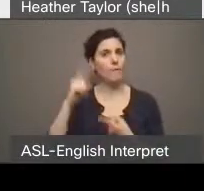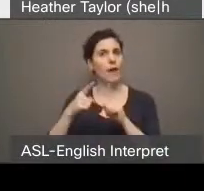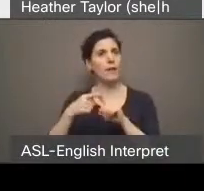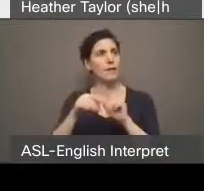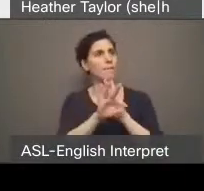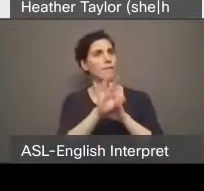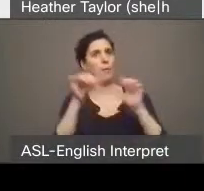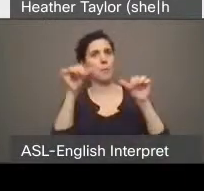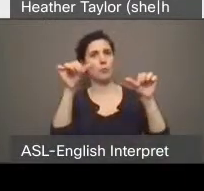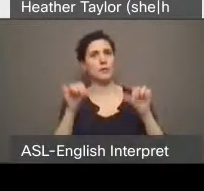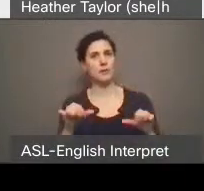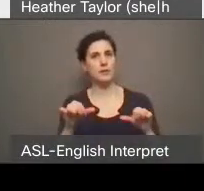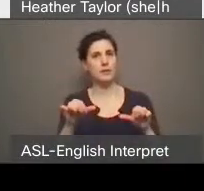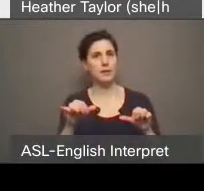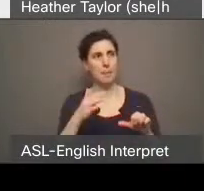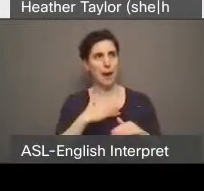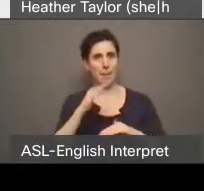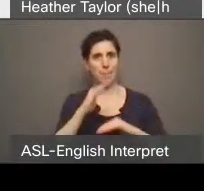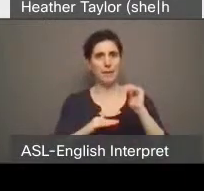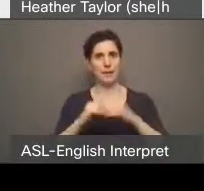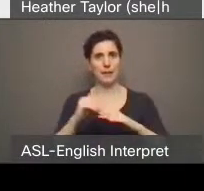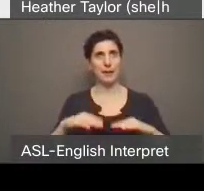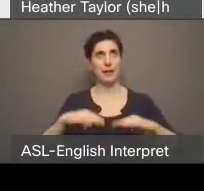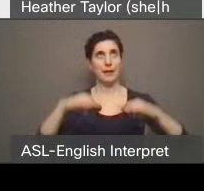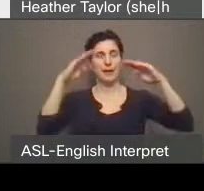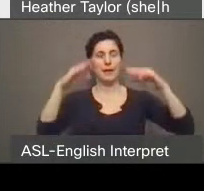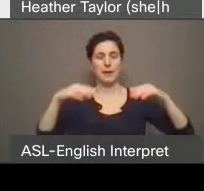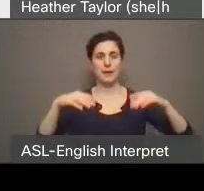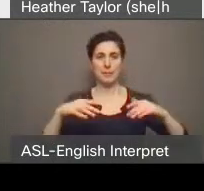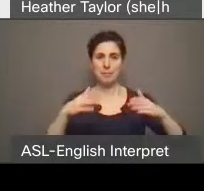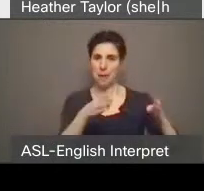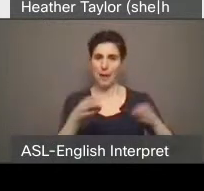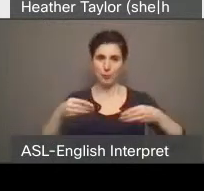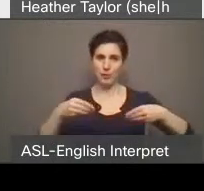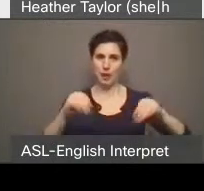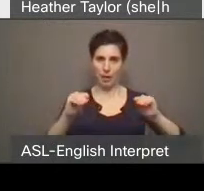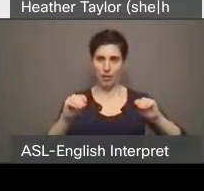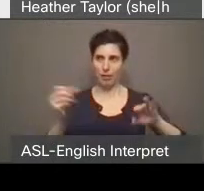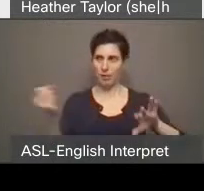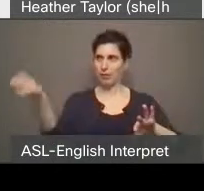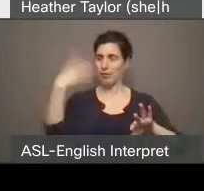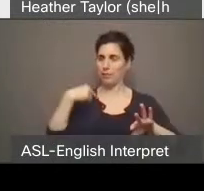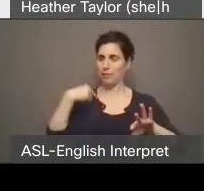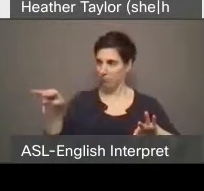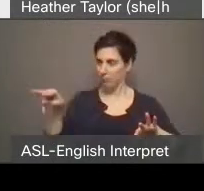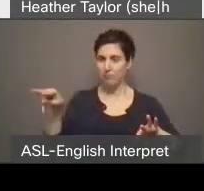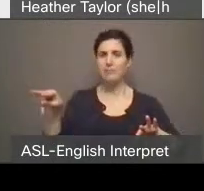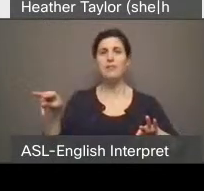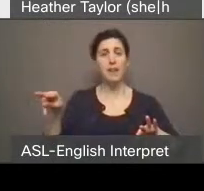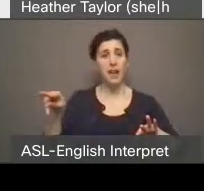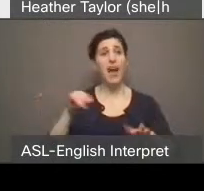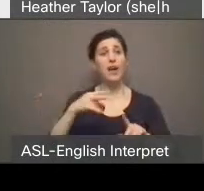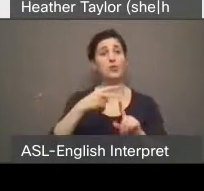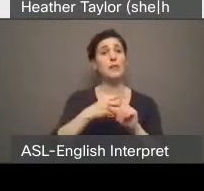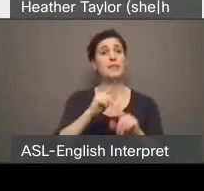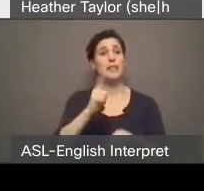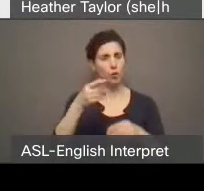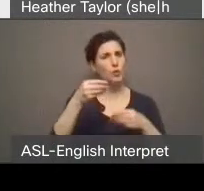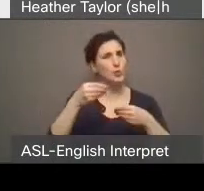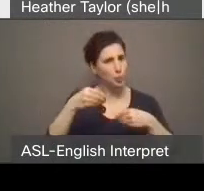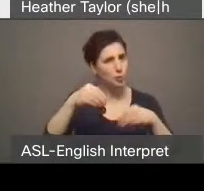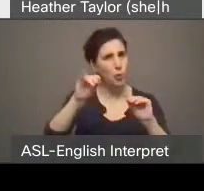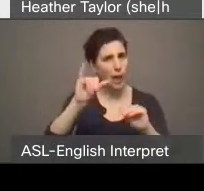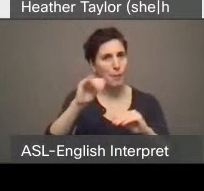Over the course of a couple of months, the building was eventually sold. And this is just a minor example of the uncertainty that renters experience.